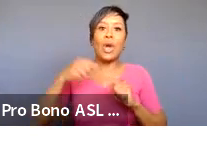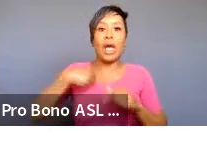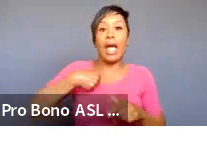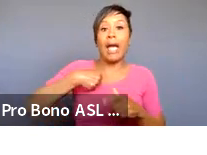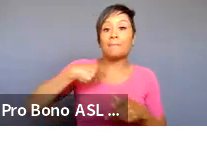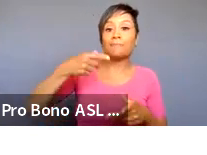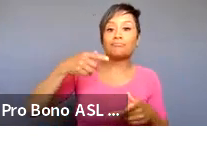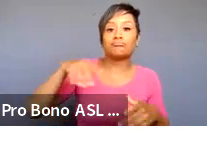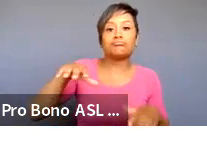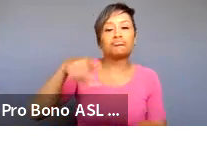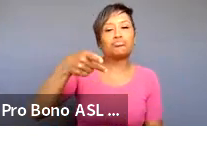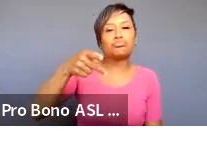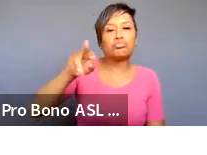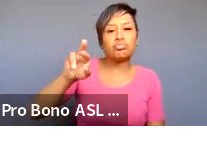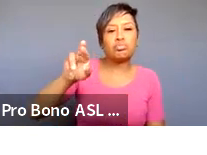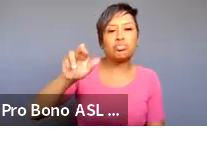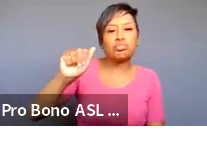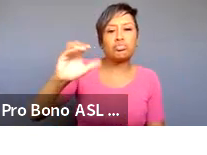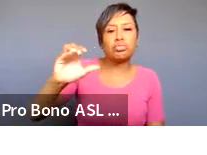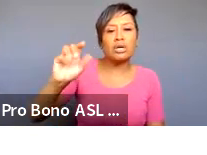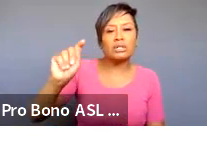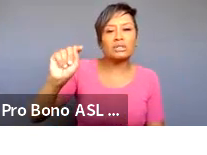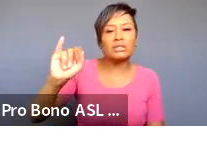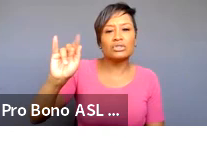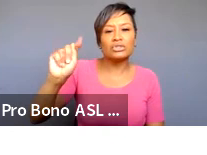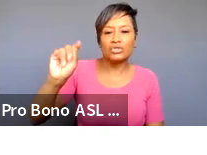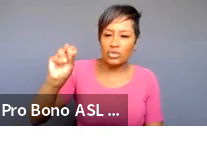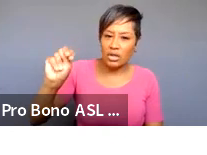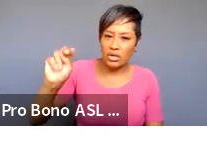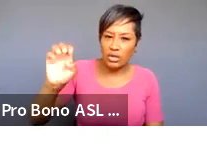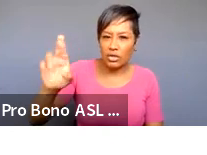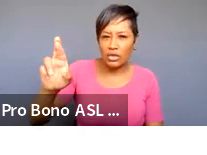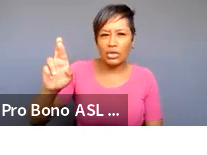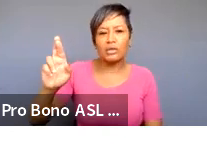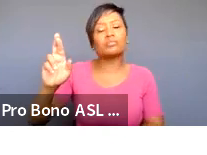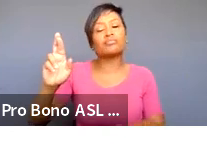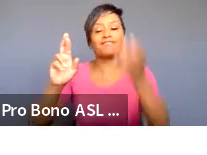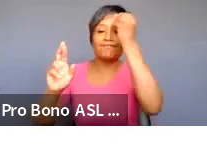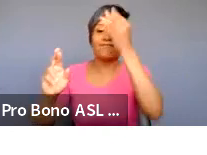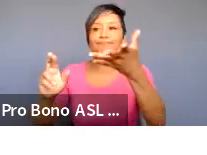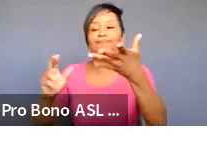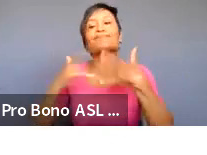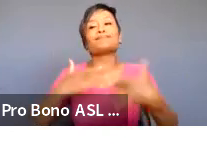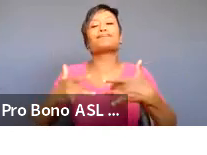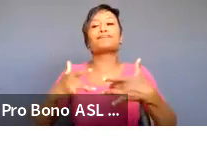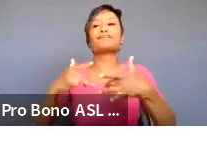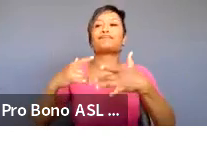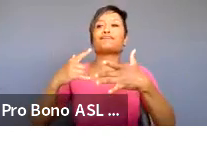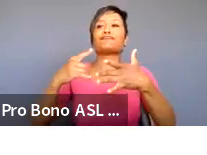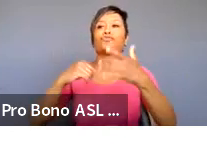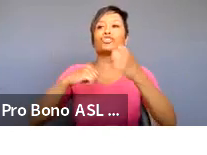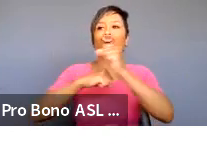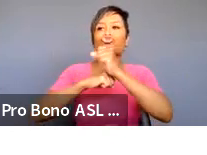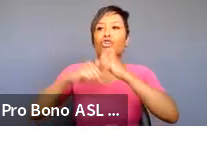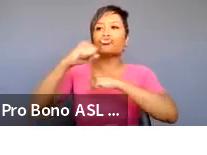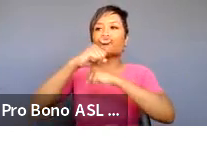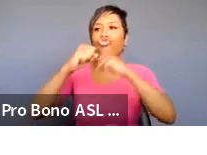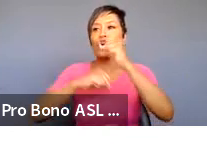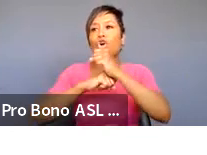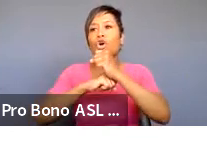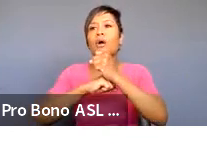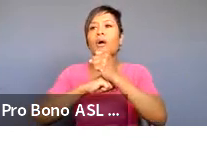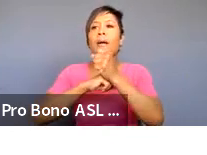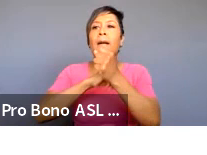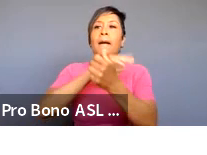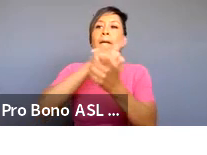oftentimes um when uh uh there's a structure where there's a beginning middle and